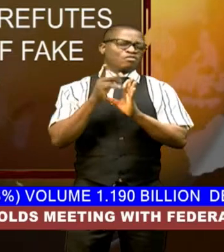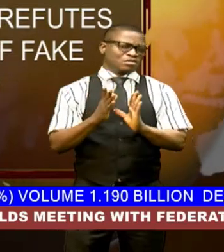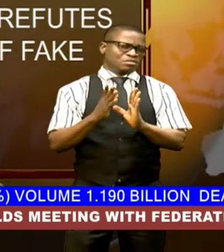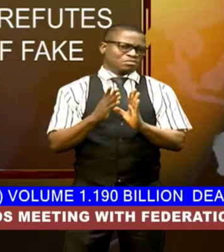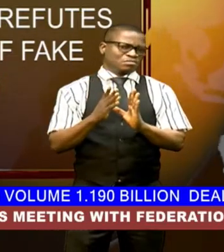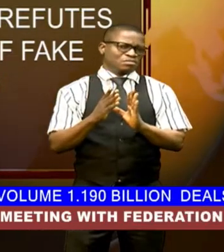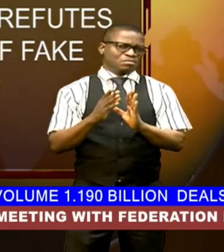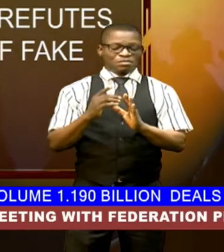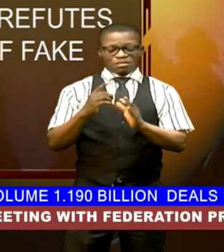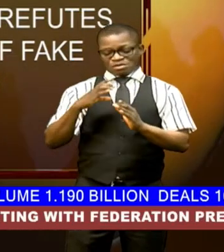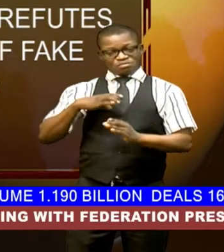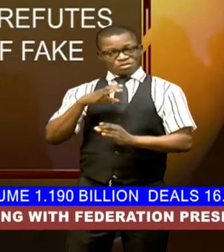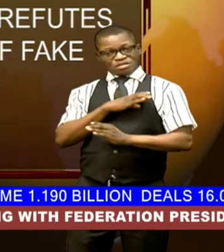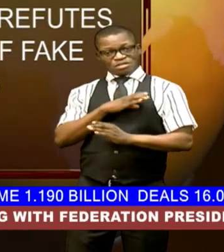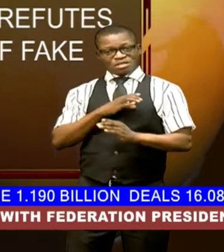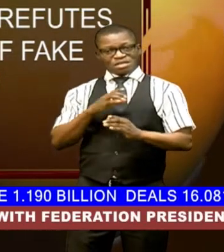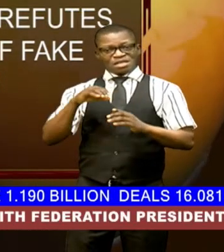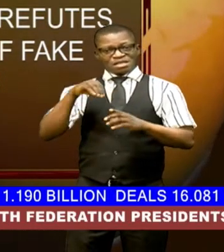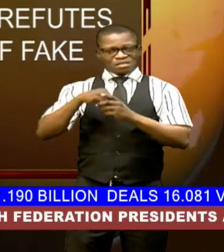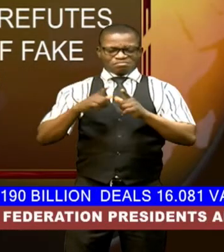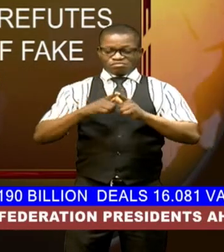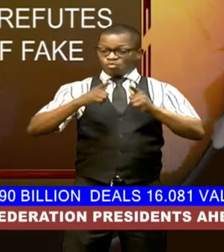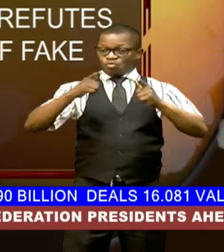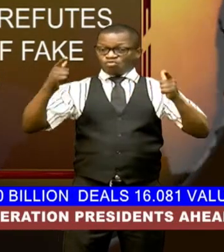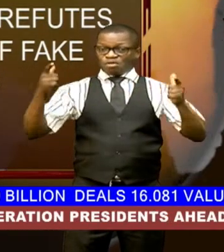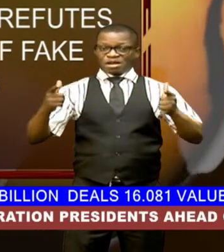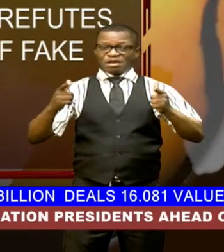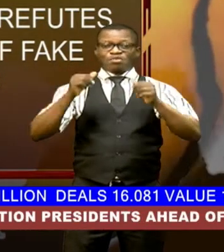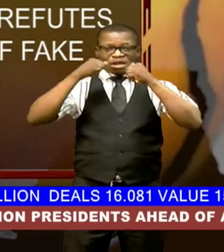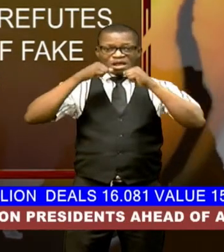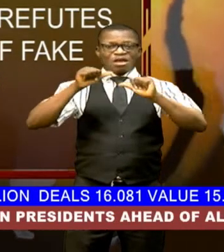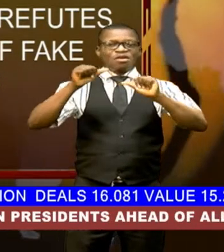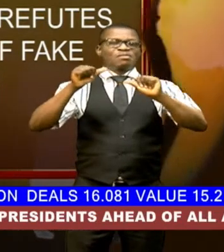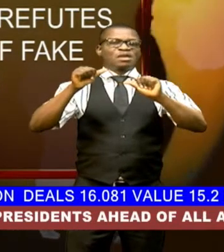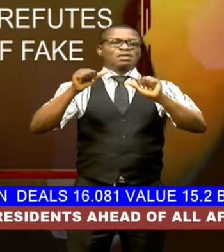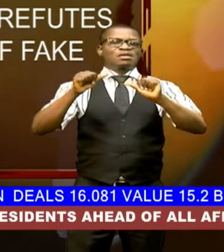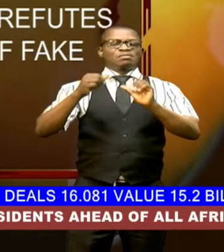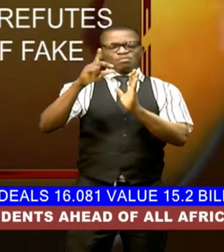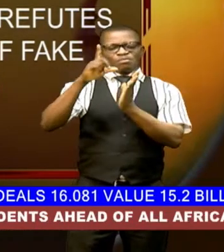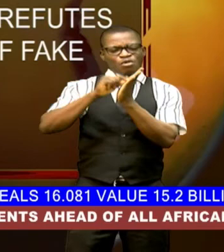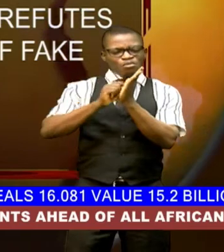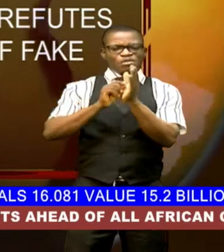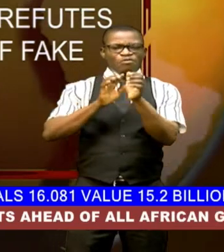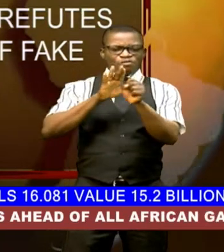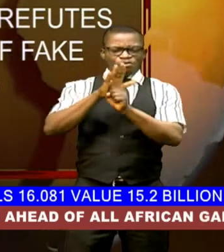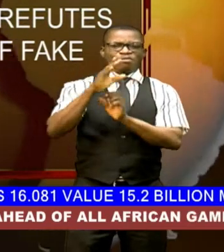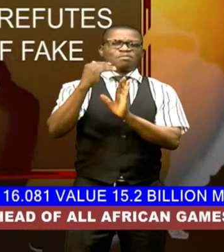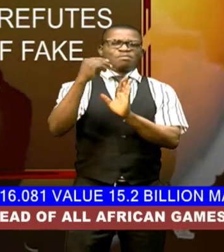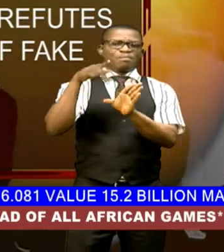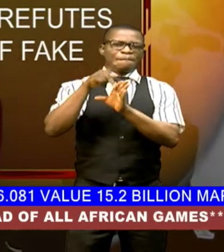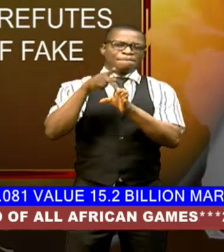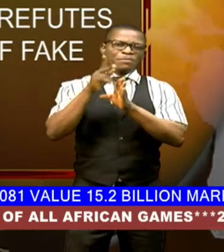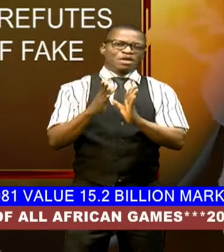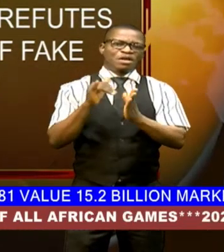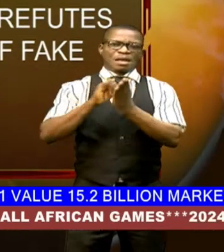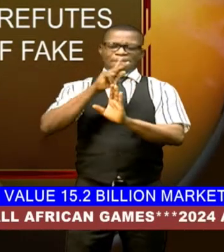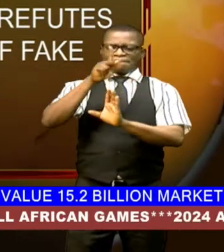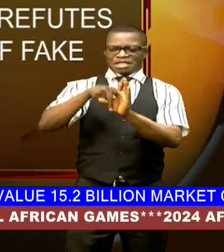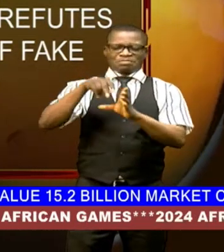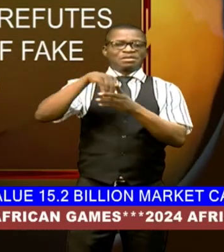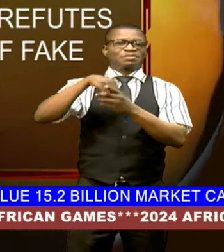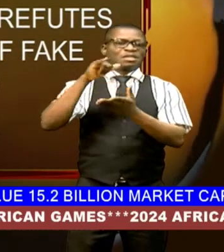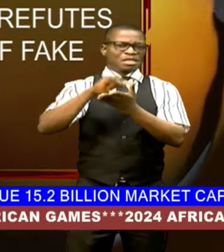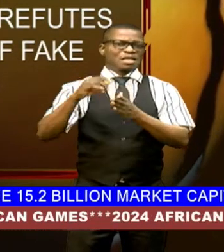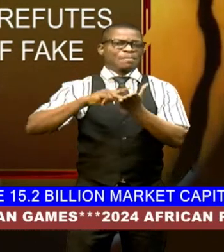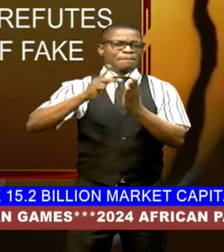commission then in a landmark accomplishment first published the list of full professors who participated in the exercise